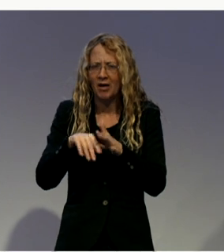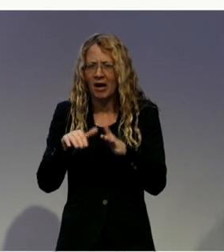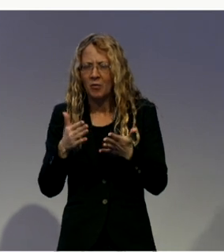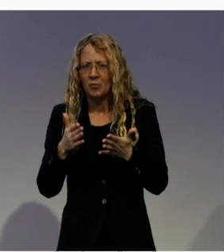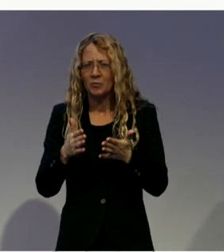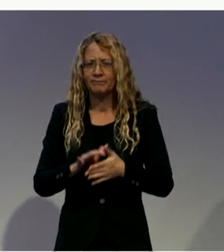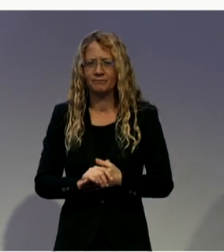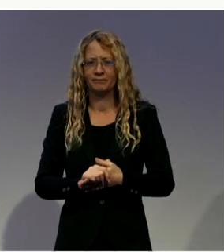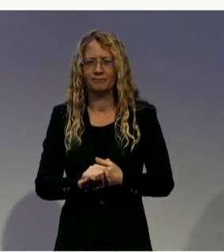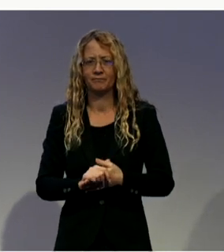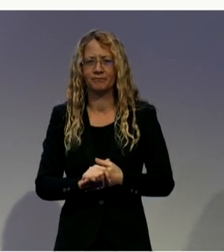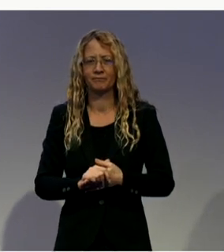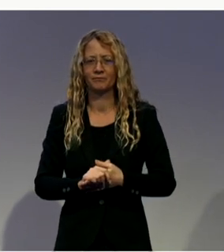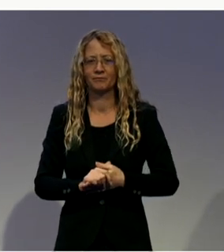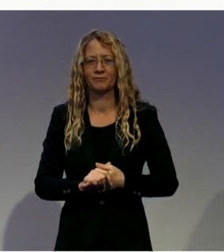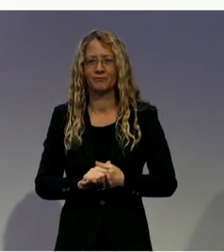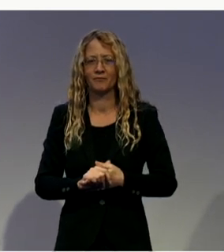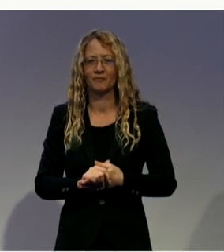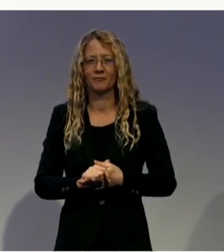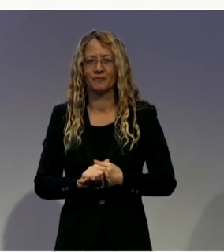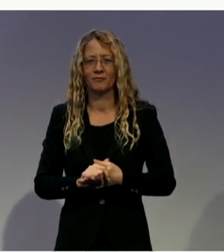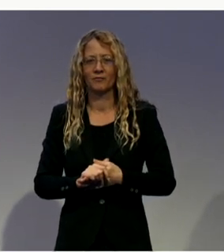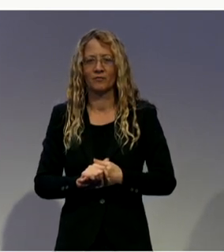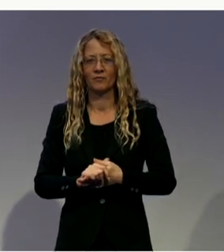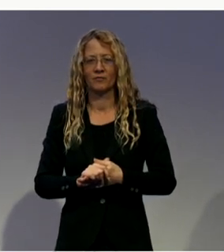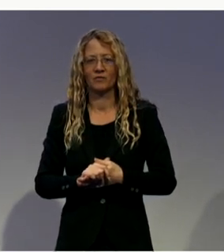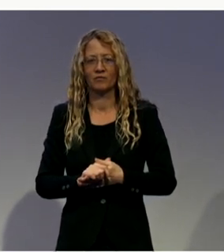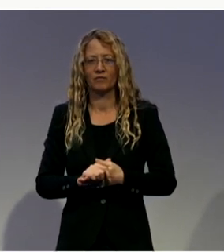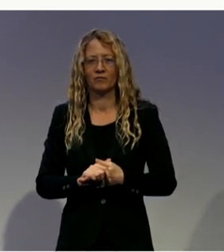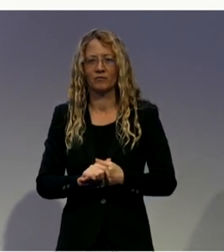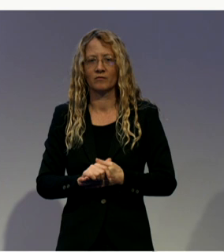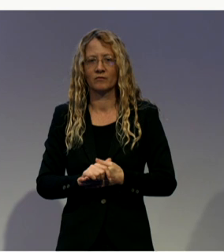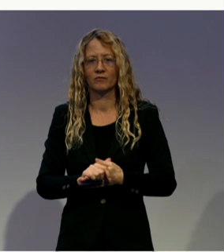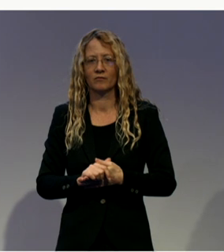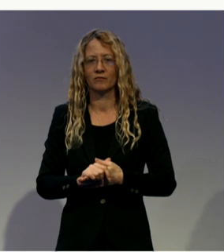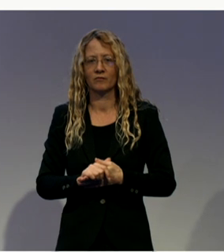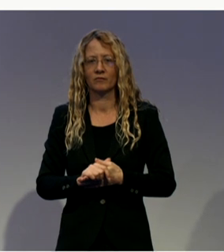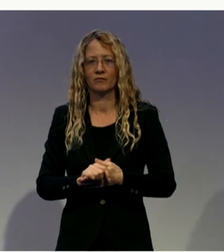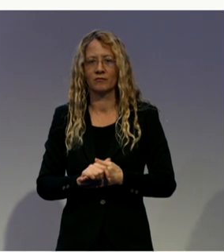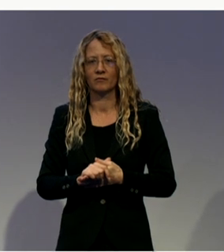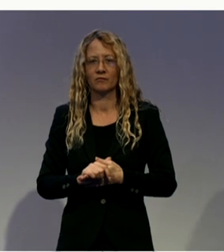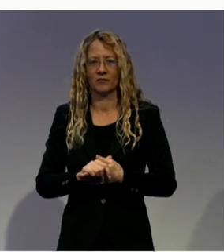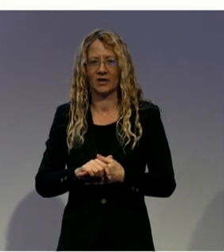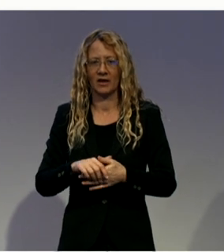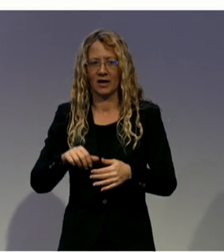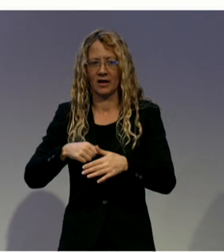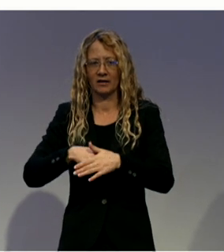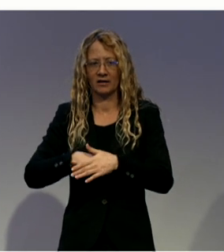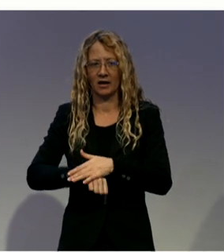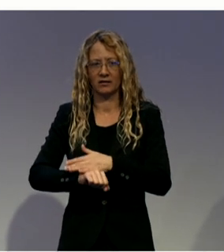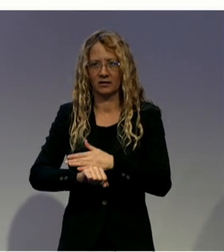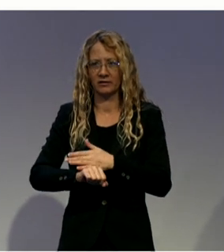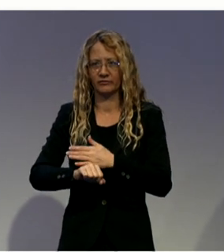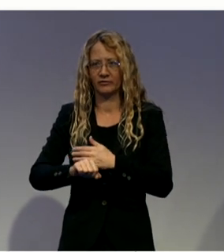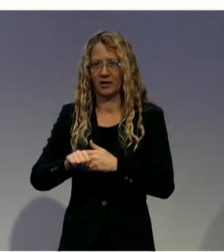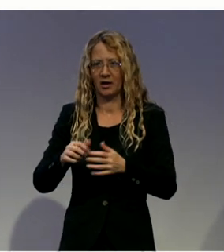disability case manager with the British Columbia Aboriginal Network on Disability Society. She's a